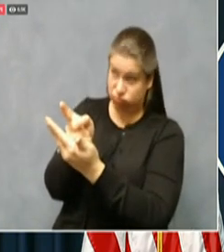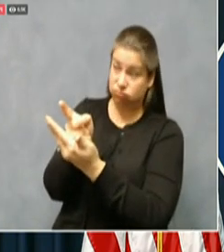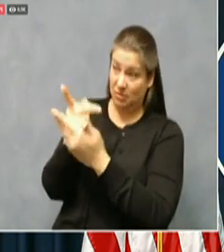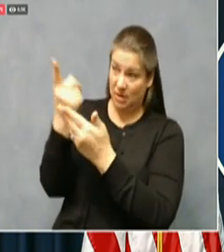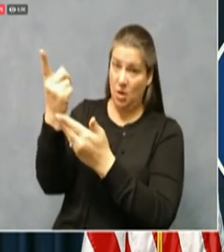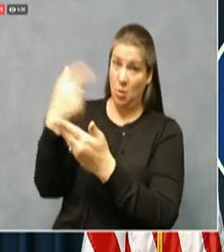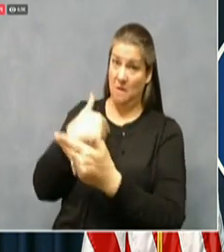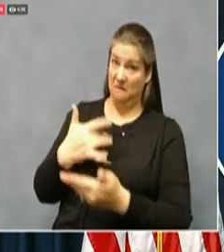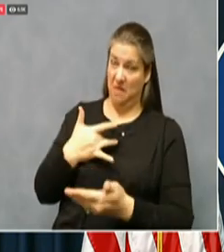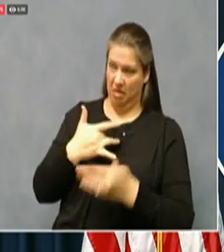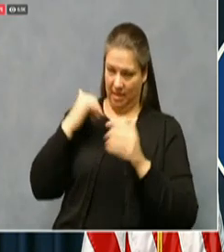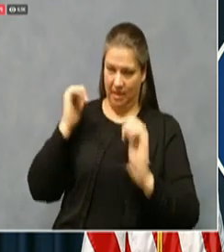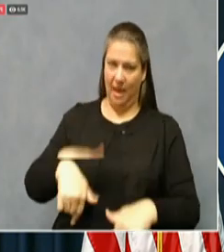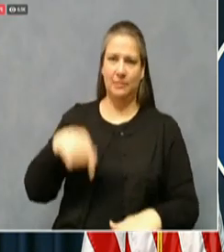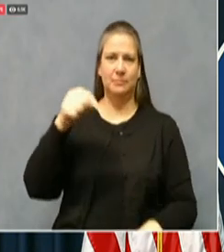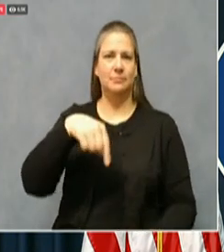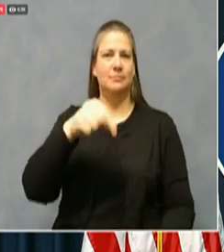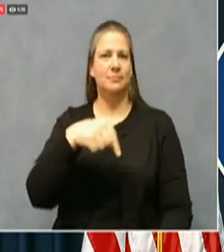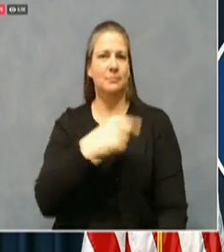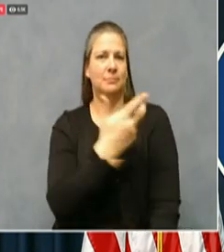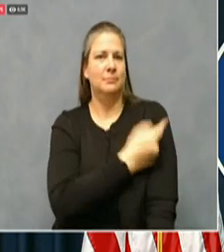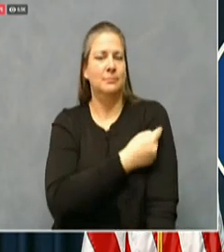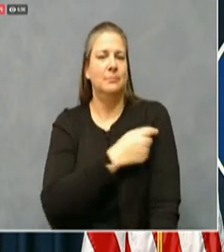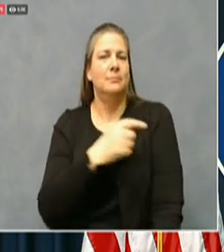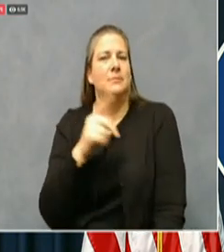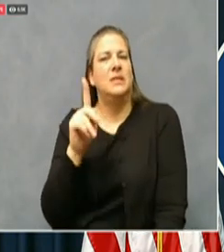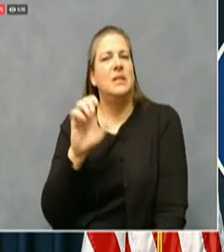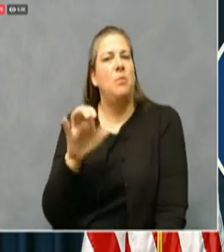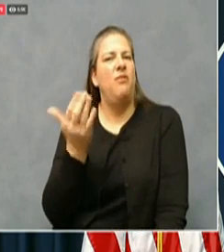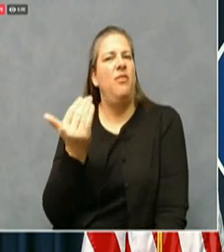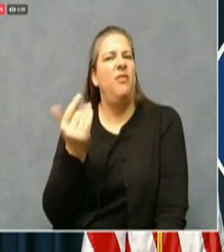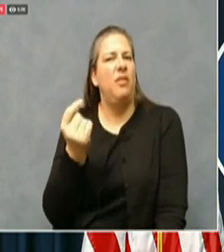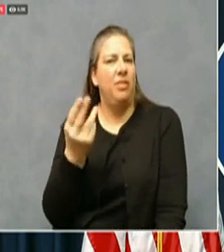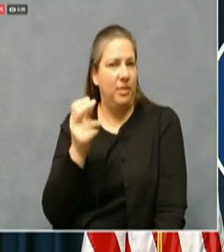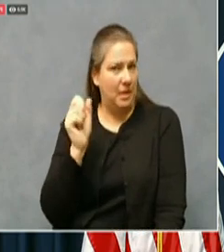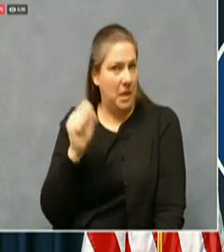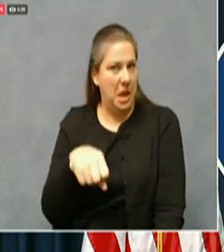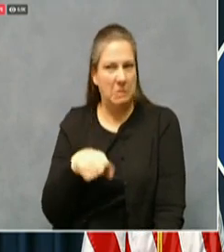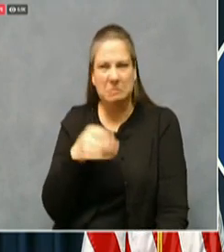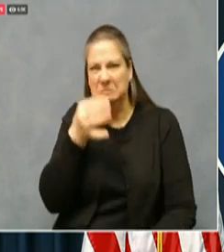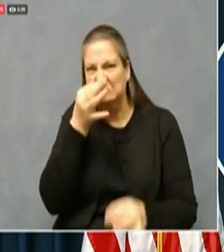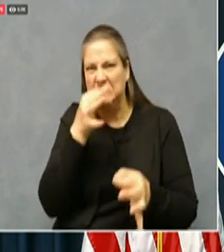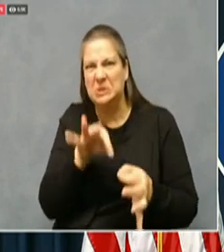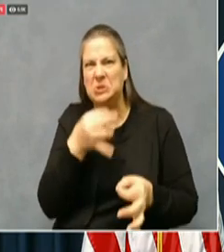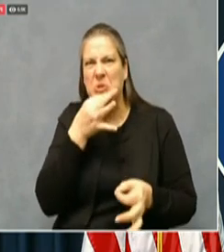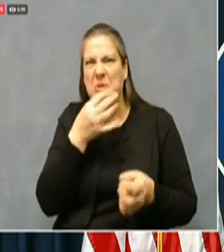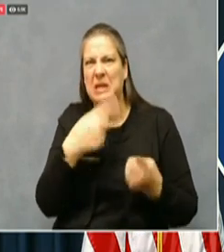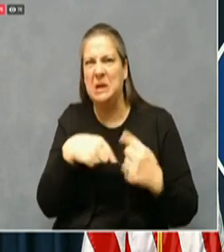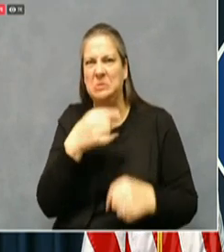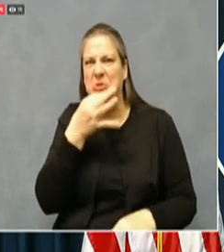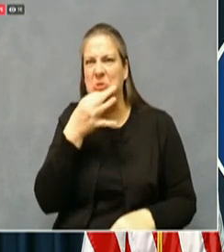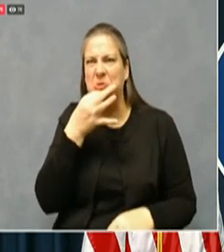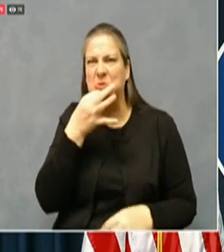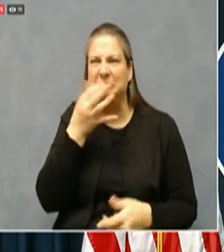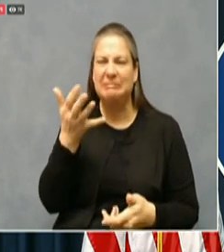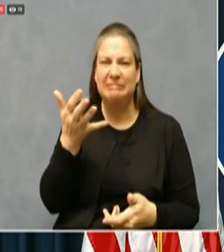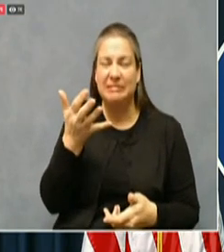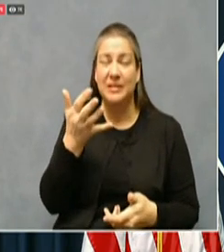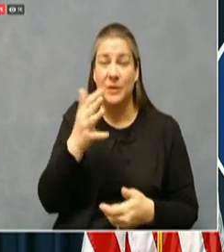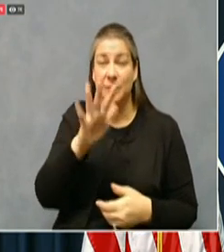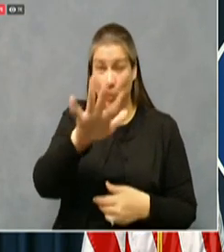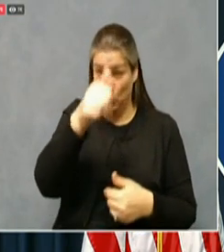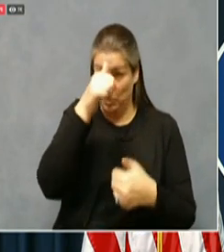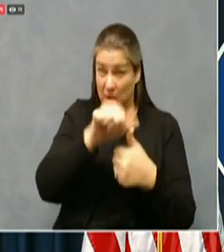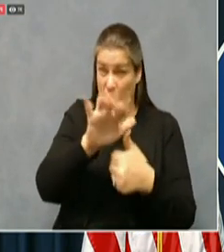as early as December 15, just right around the corner. And remember our first shipments, which are about 38